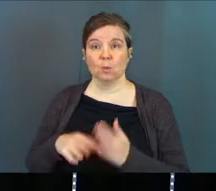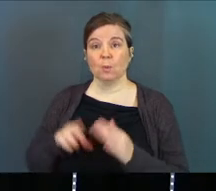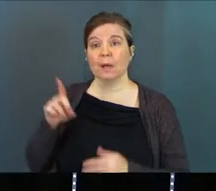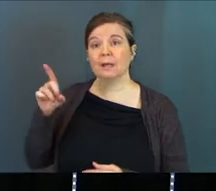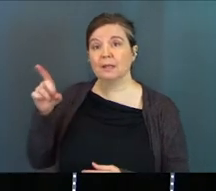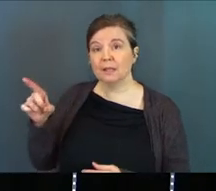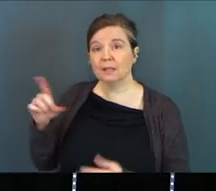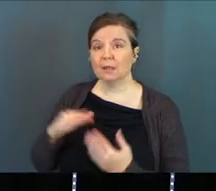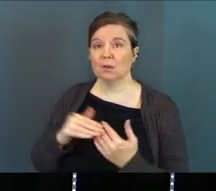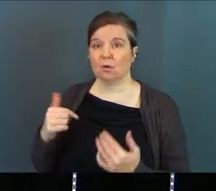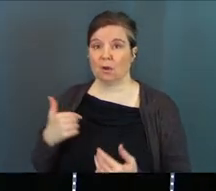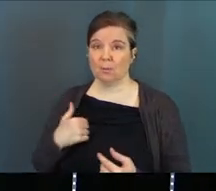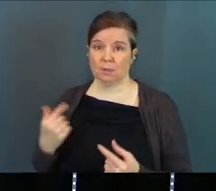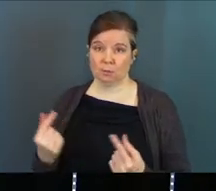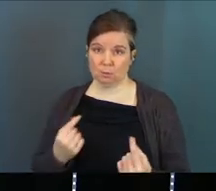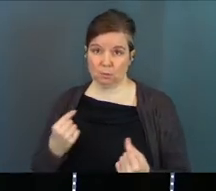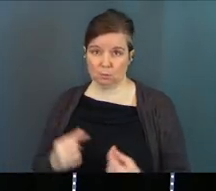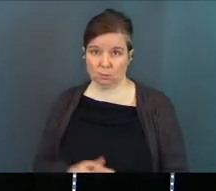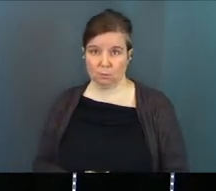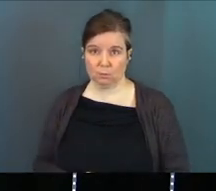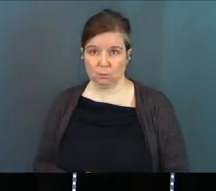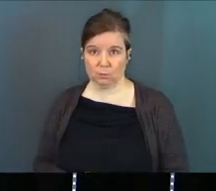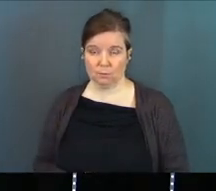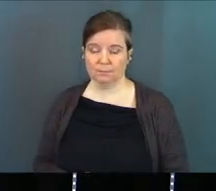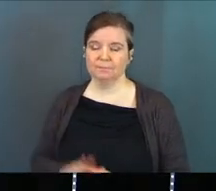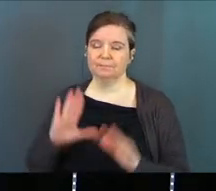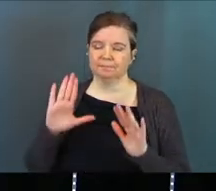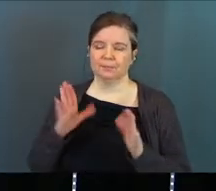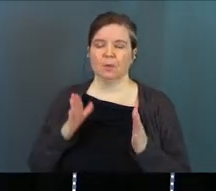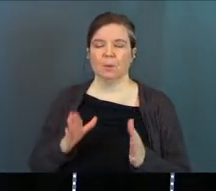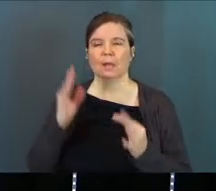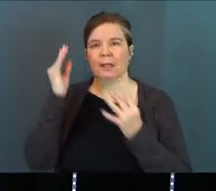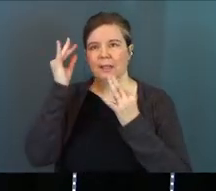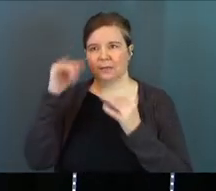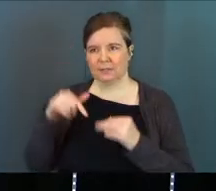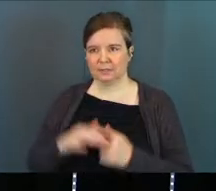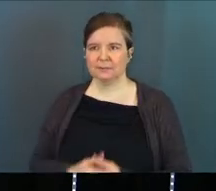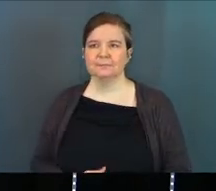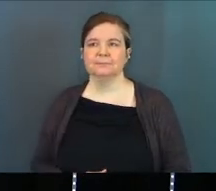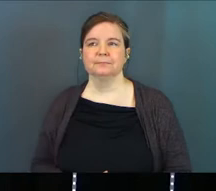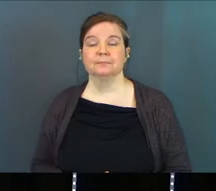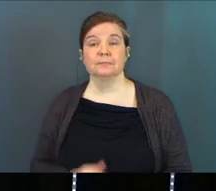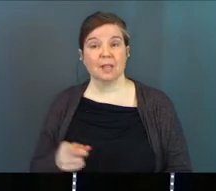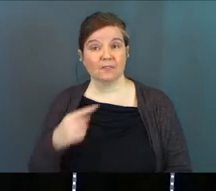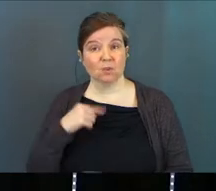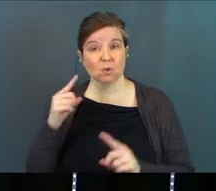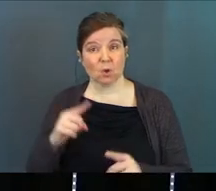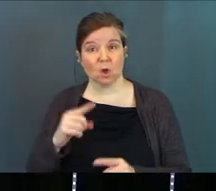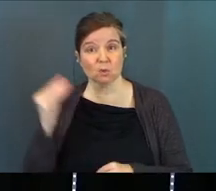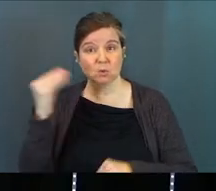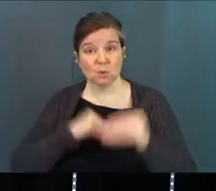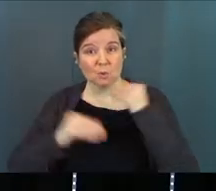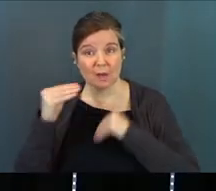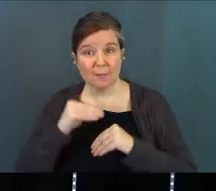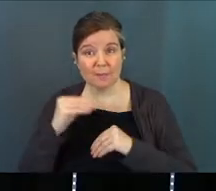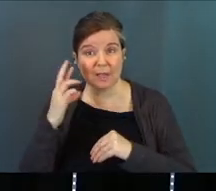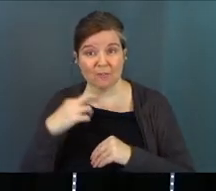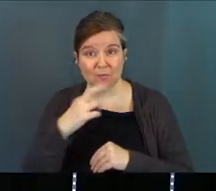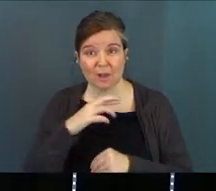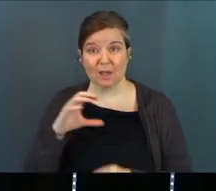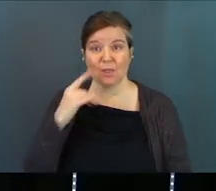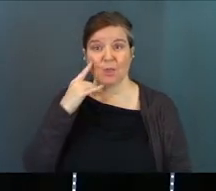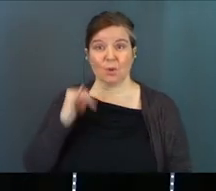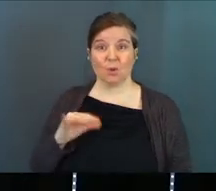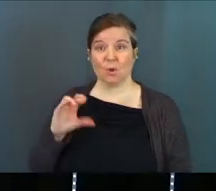what he's called me to. Here's a way to kind of think of this, guy. Anybody ever been to a buffet restaurant? Come on, Golden Corral.